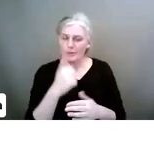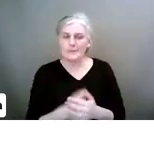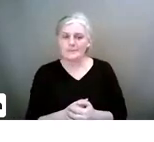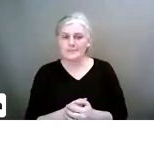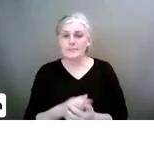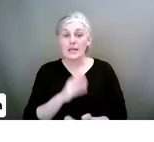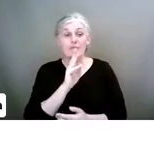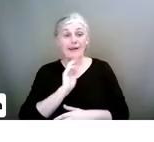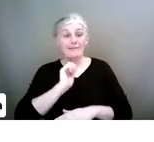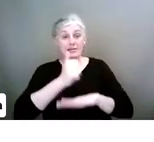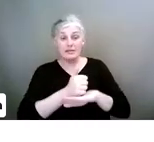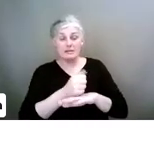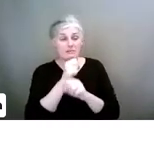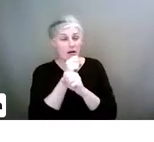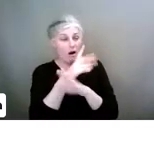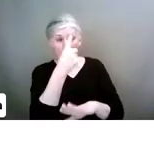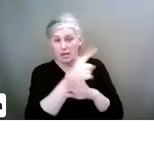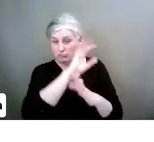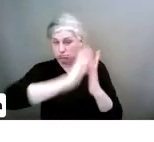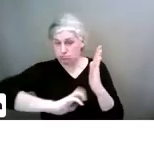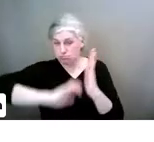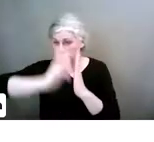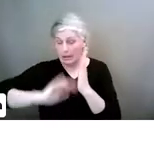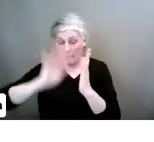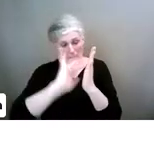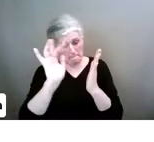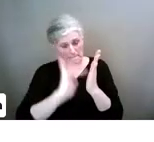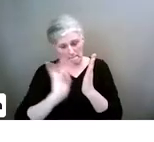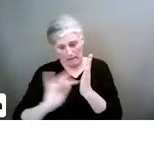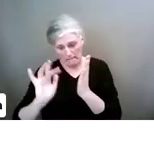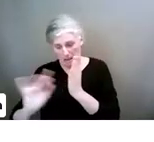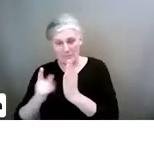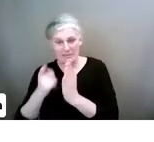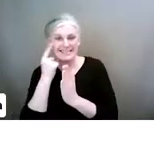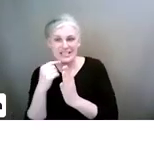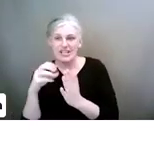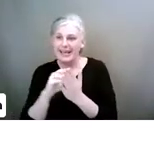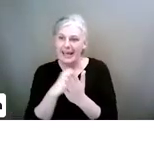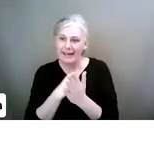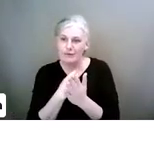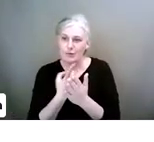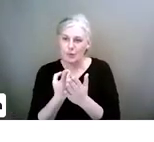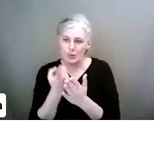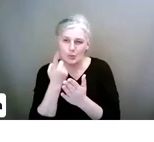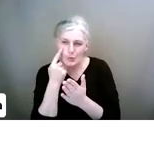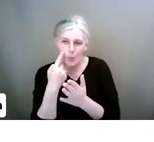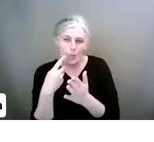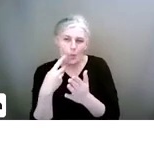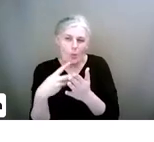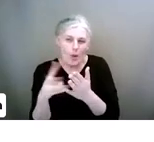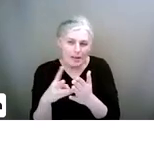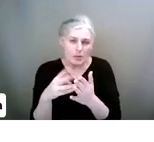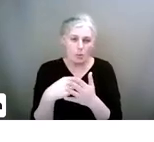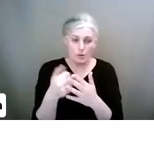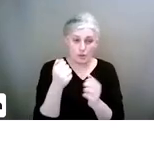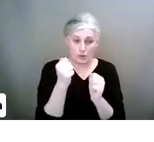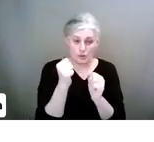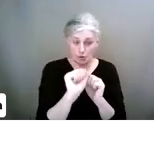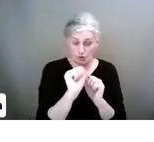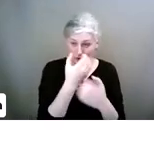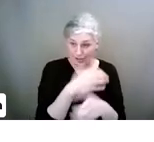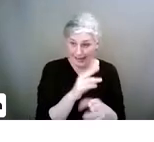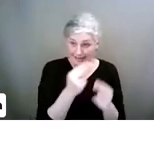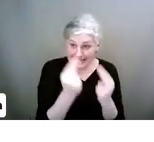Privacy settings. So it's all in there. Just keep going through it. You just have to do the time. Whatever app your child needs and wants,